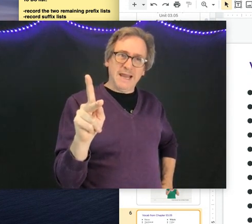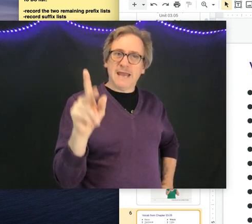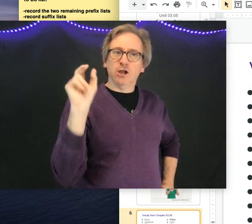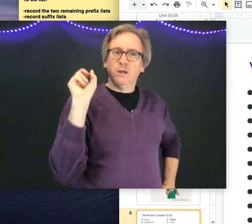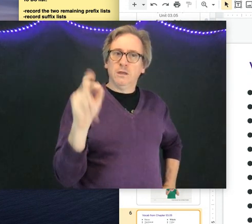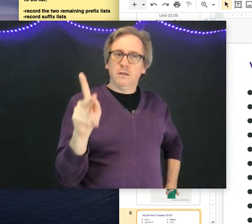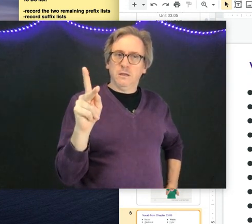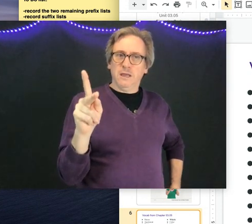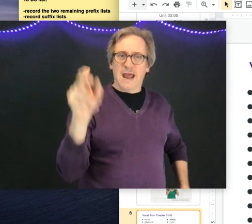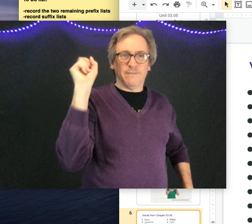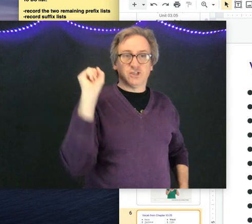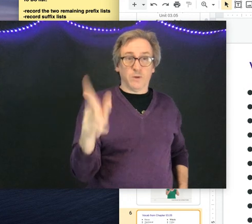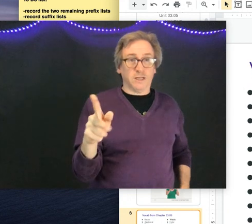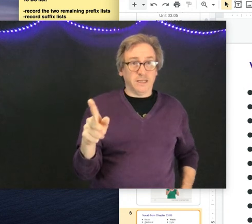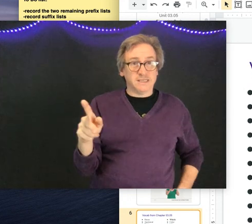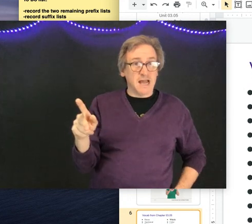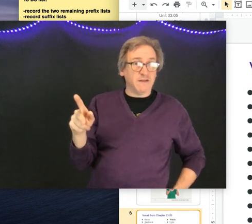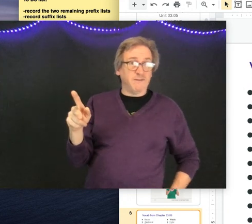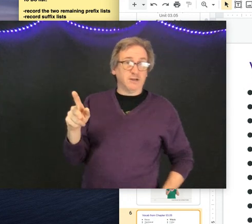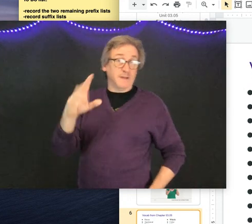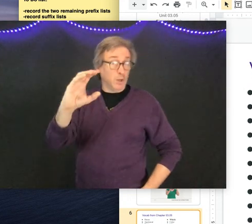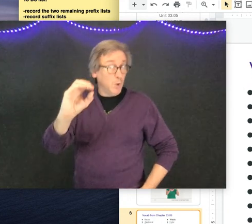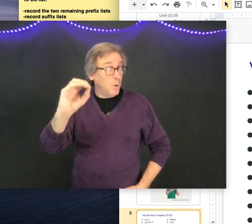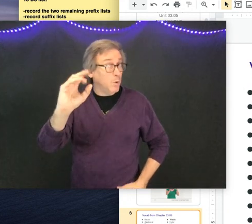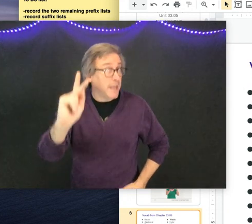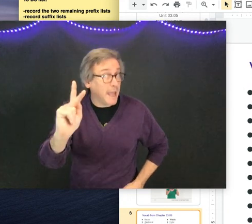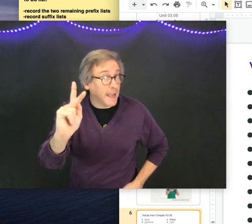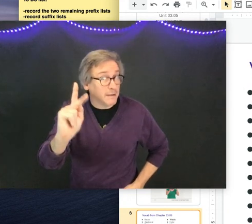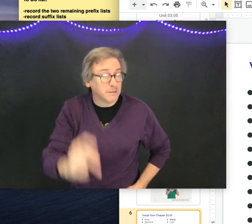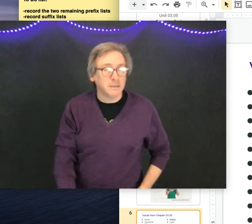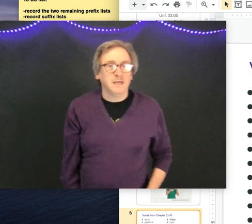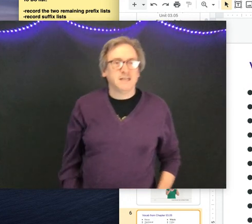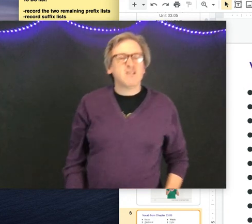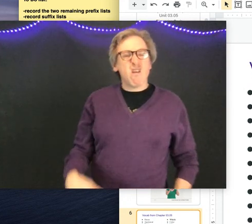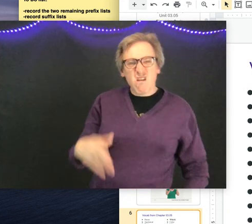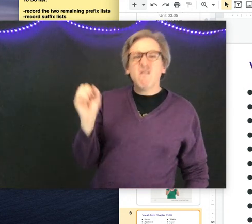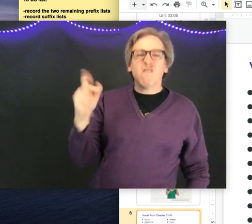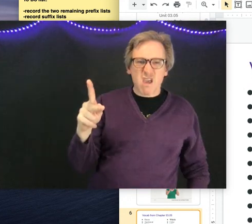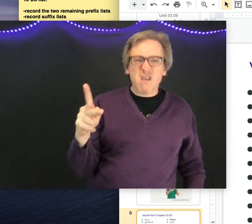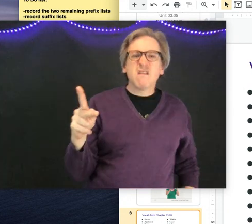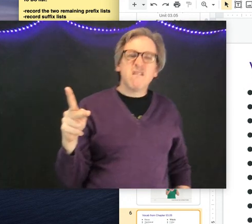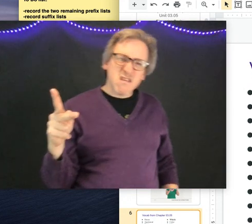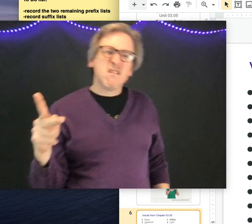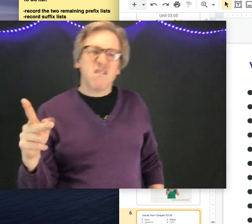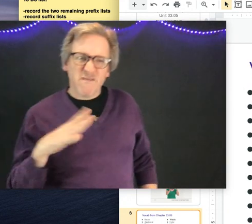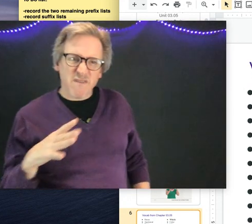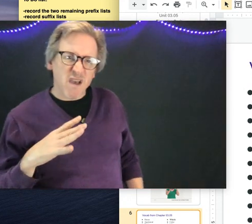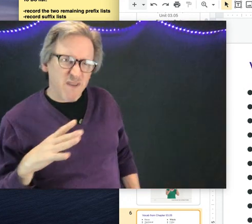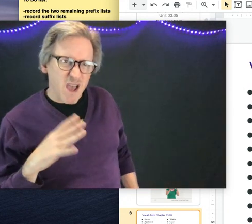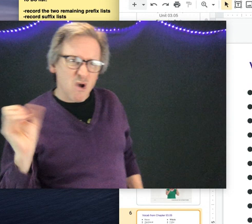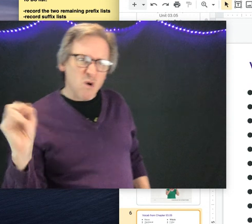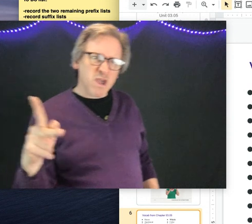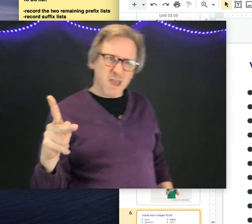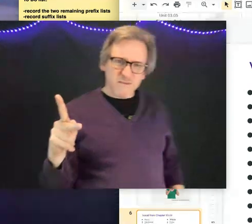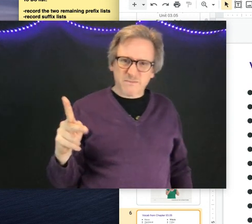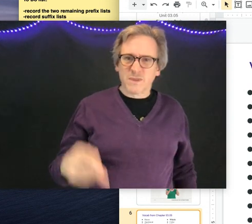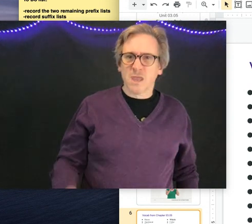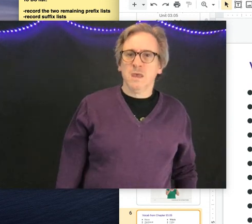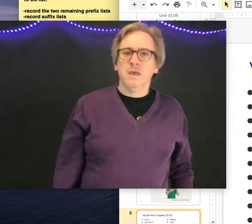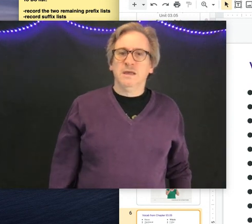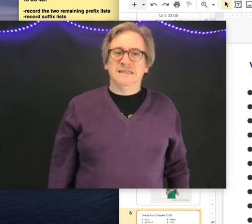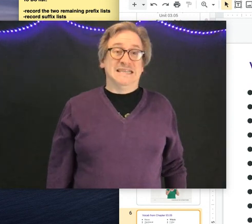And again, it happens quickly. It's not fingerspelled. Okay. Okay. Okay.